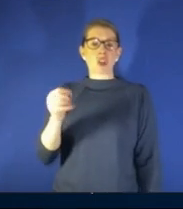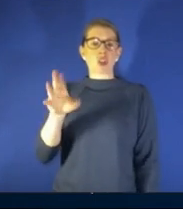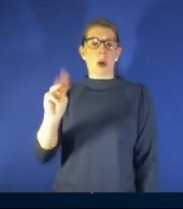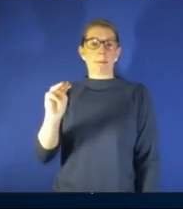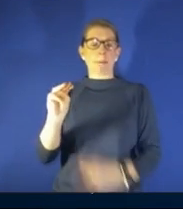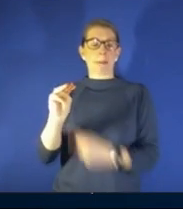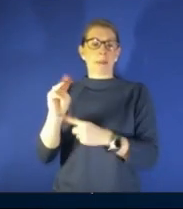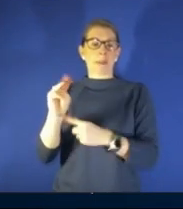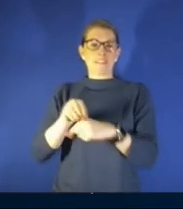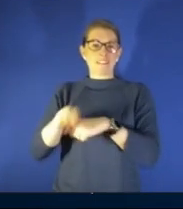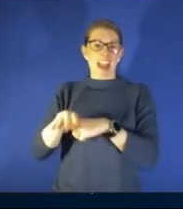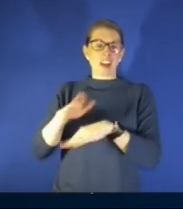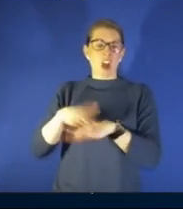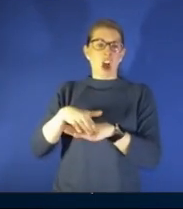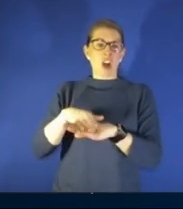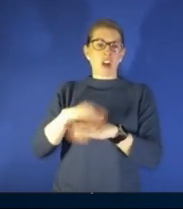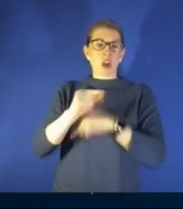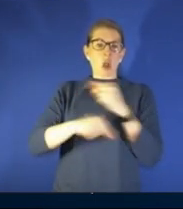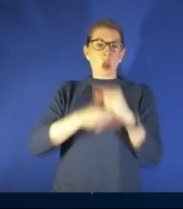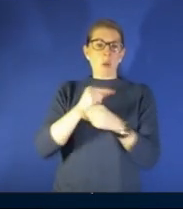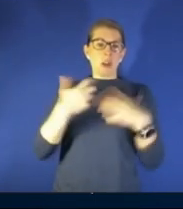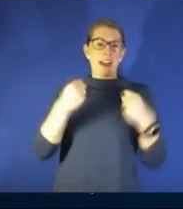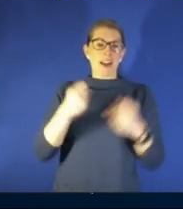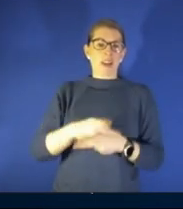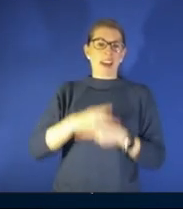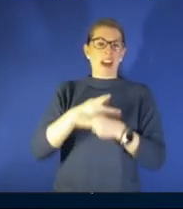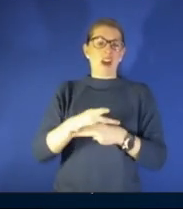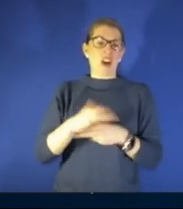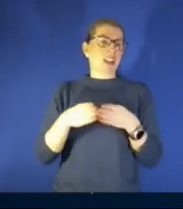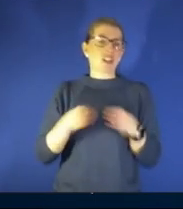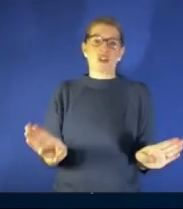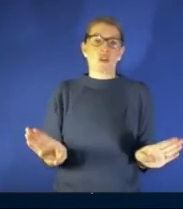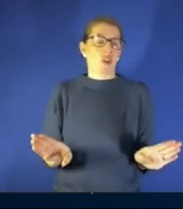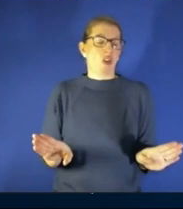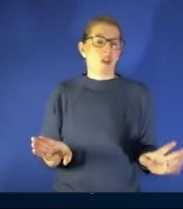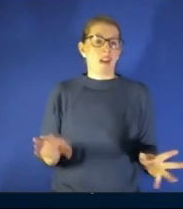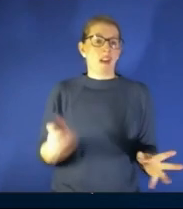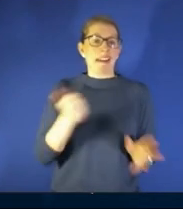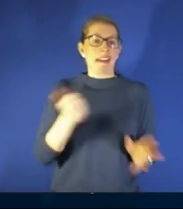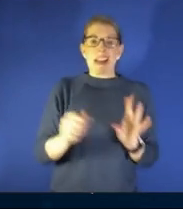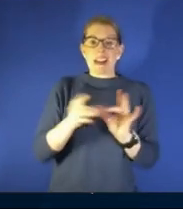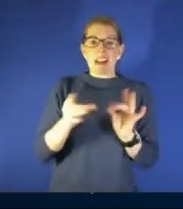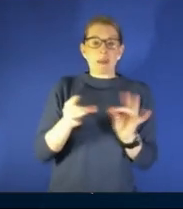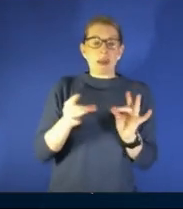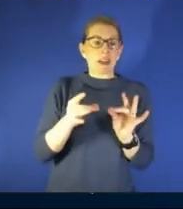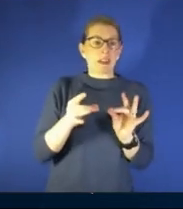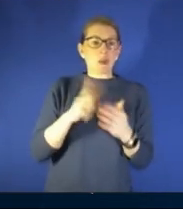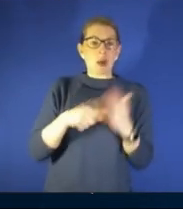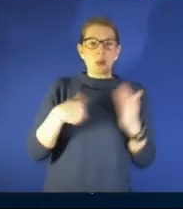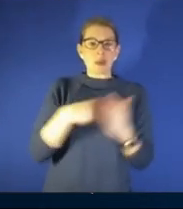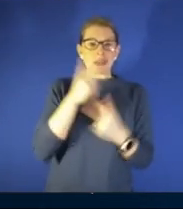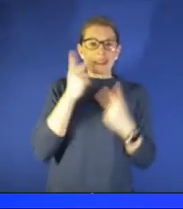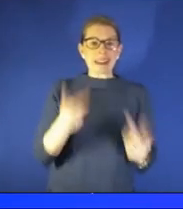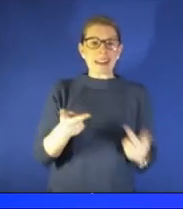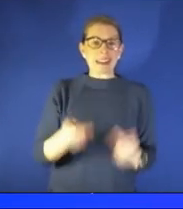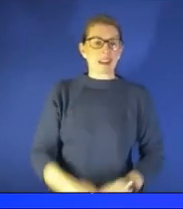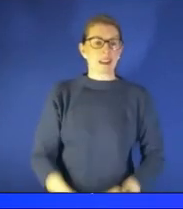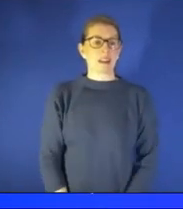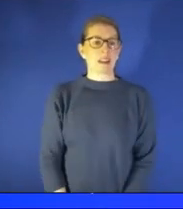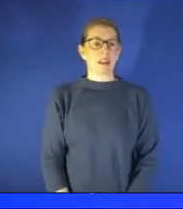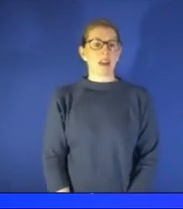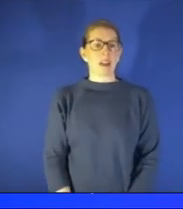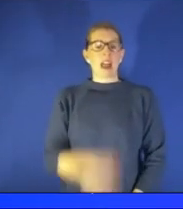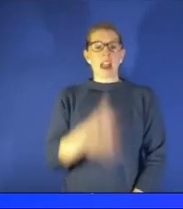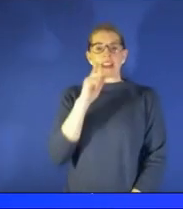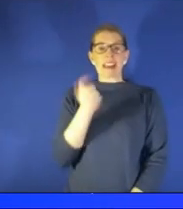on global health care in general just anything you can comment about what we're seeing i mean i think anytime you have a refugee crisis